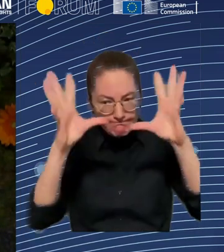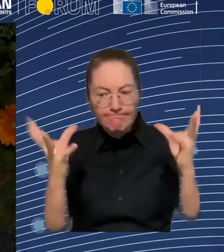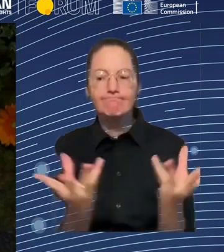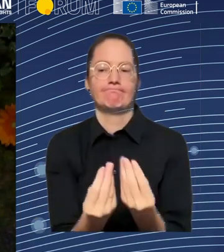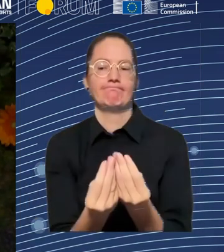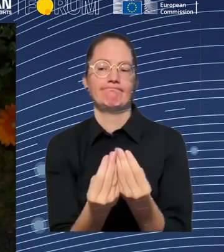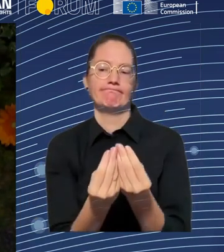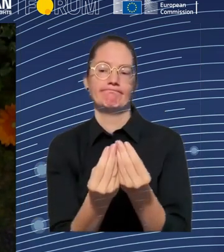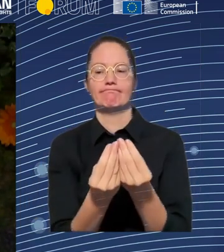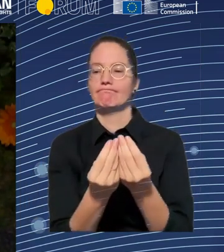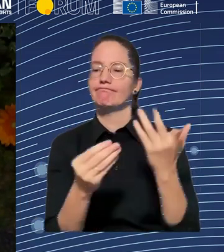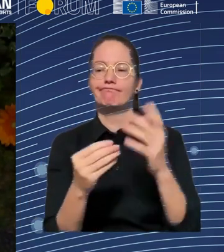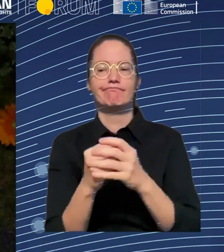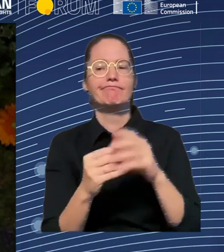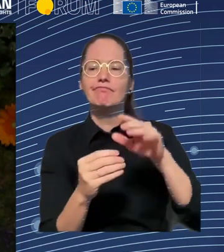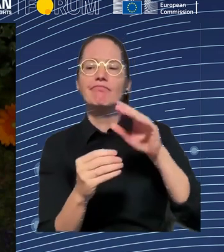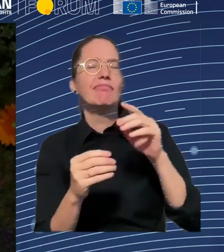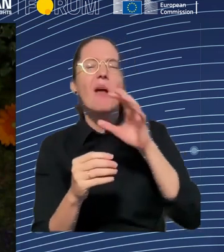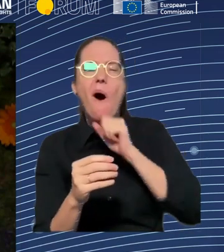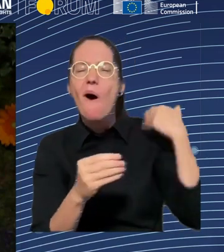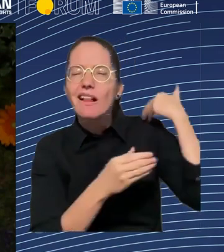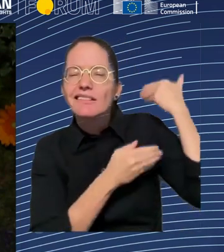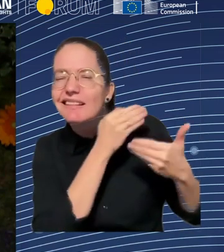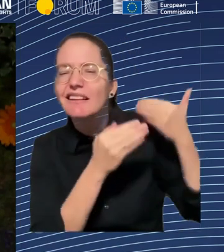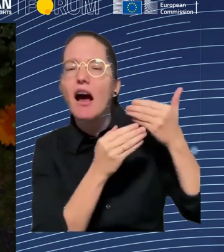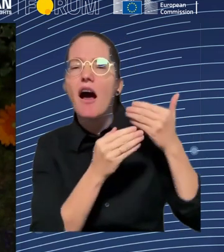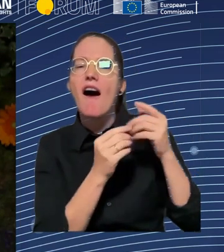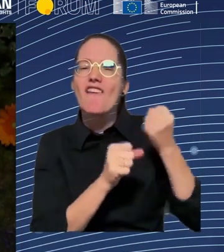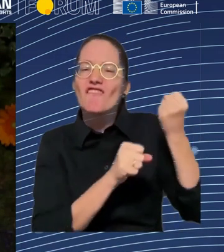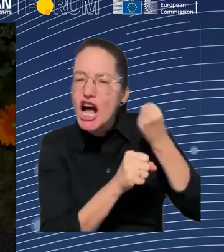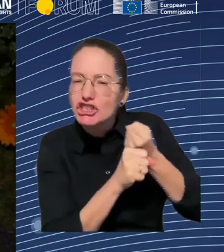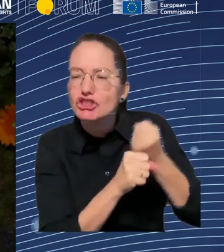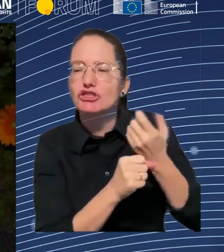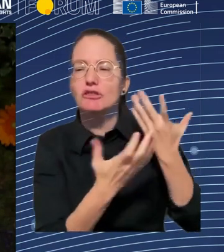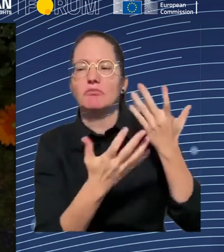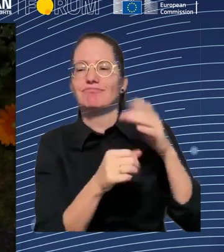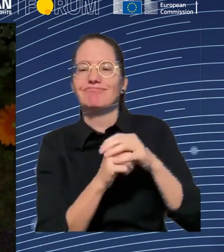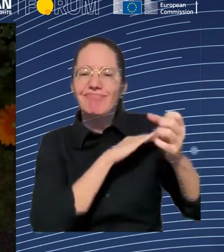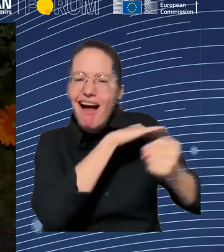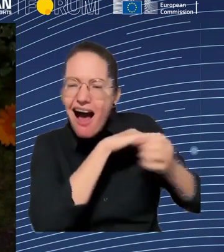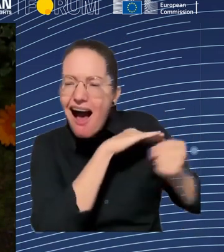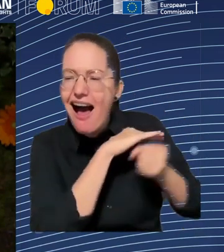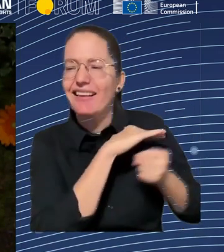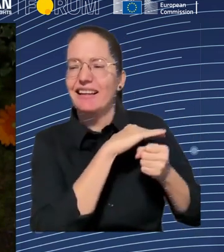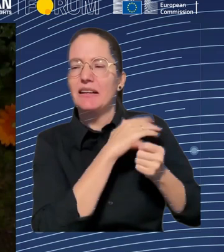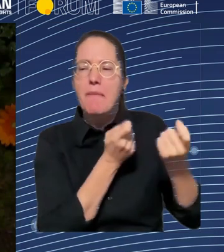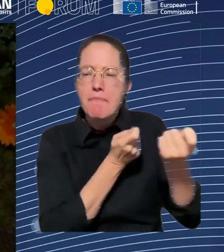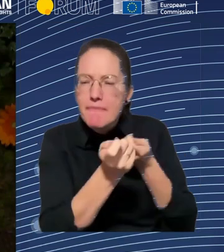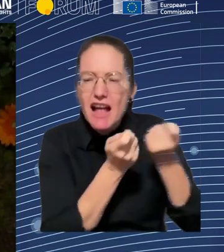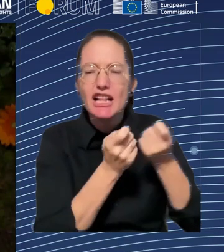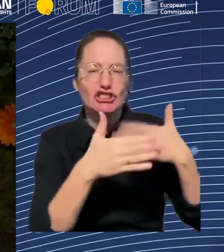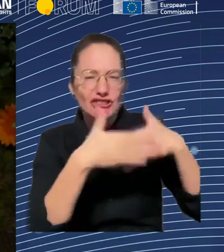artificial intelligence, various forms of machine learning are used. But those are also more traditional algorithms that complement each other in the exercise of these functions.